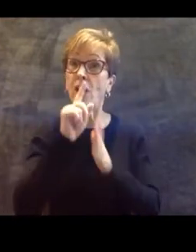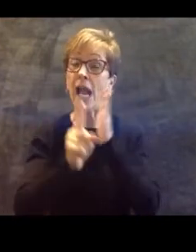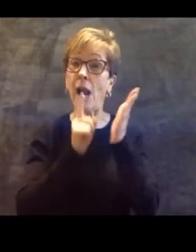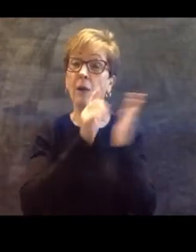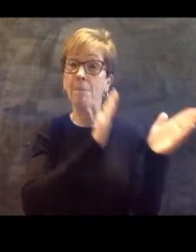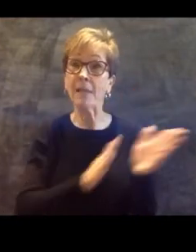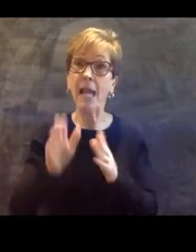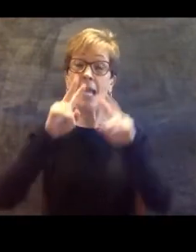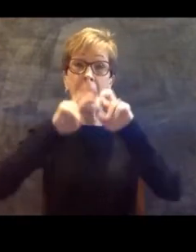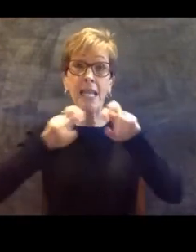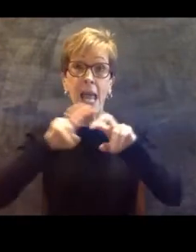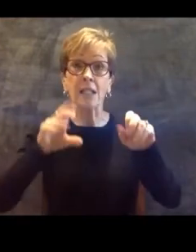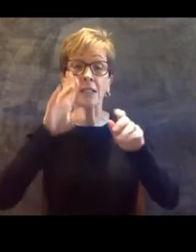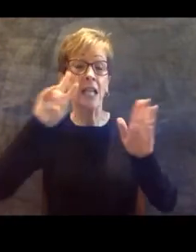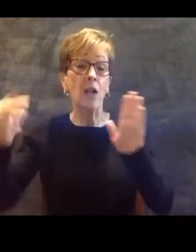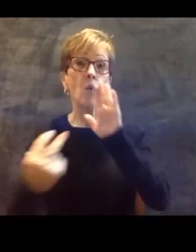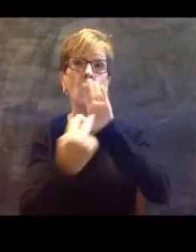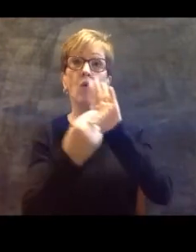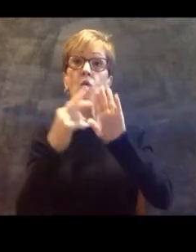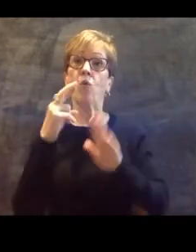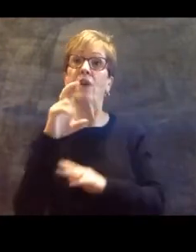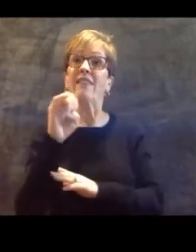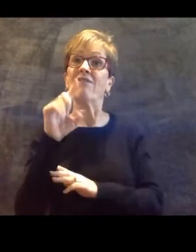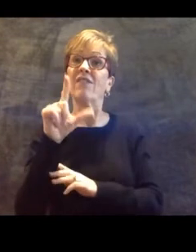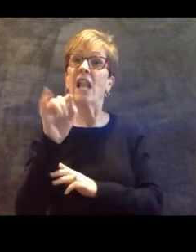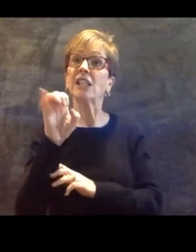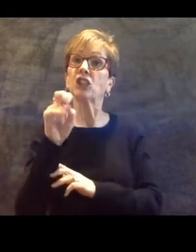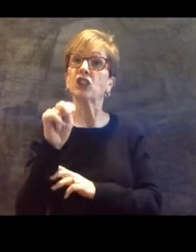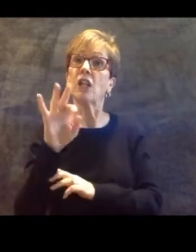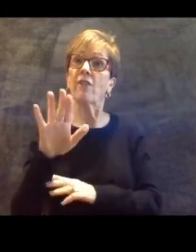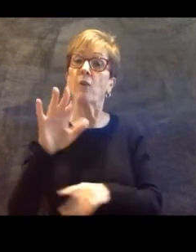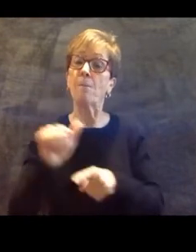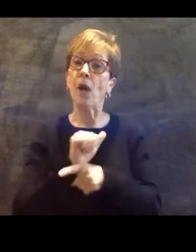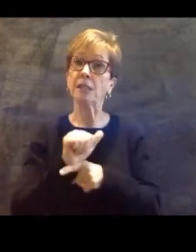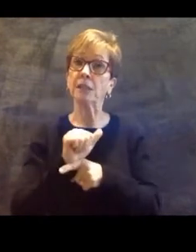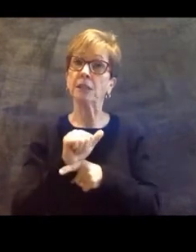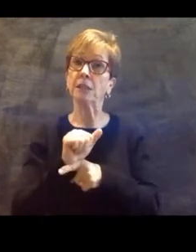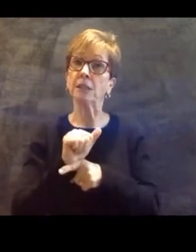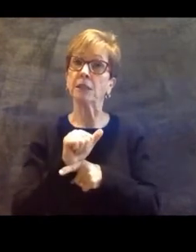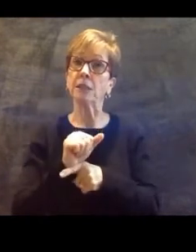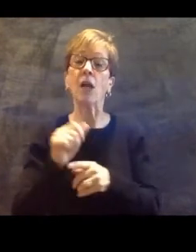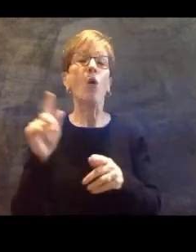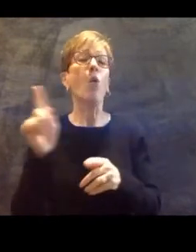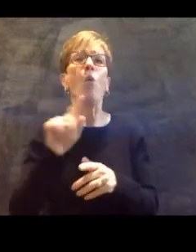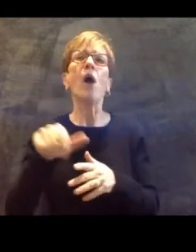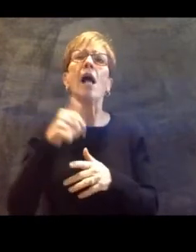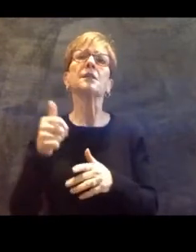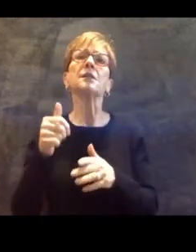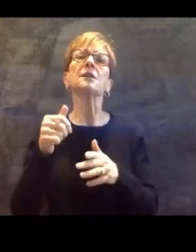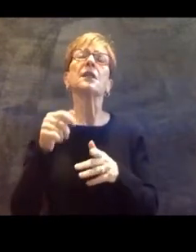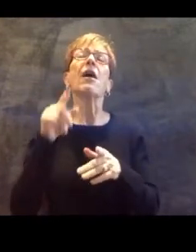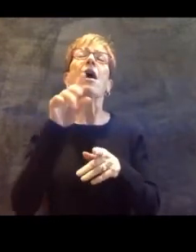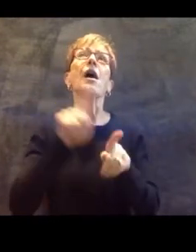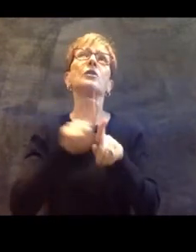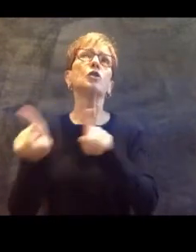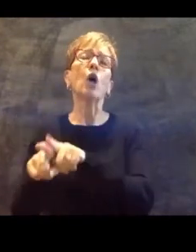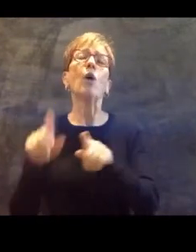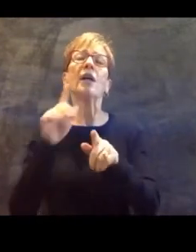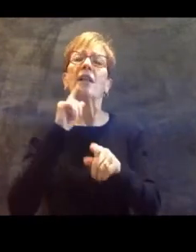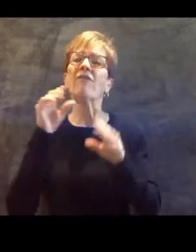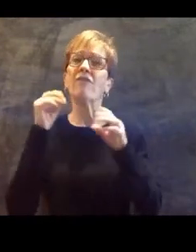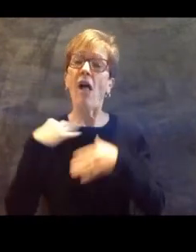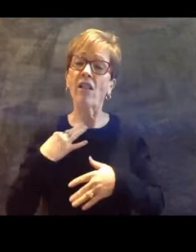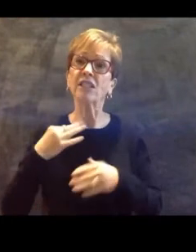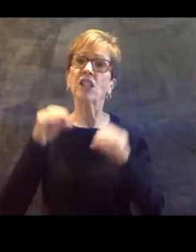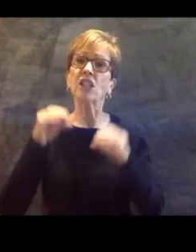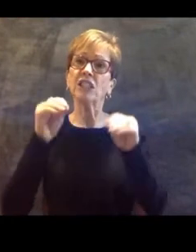and reflection of one's practice. And whereas voluntary teacher participation is a profound statement of their passion